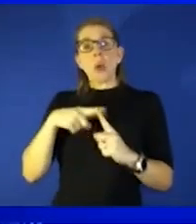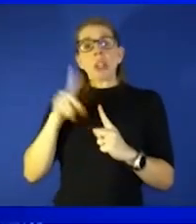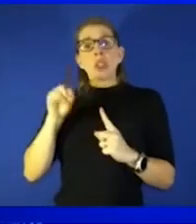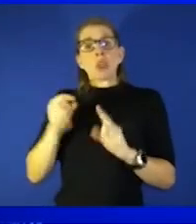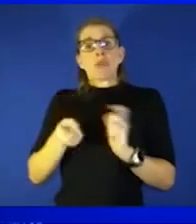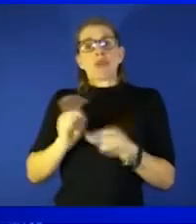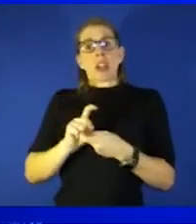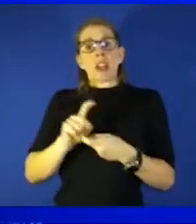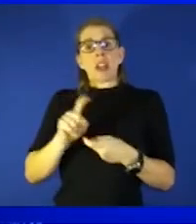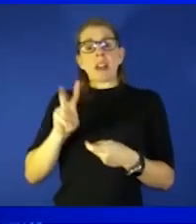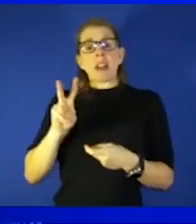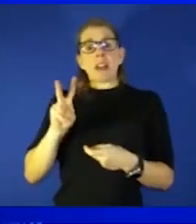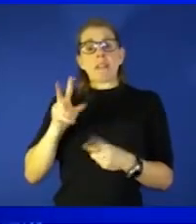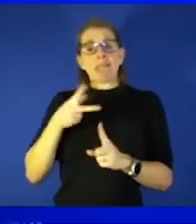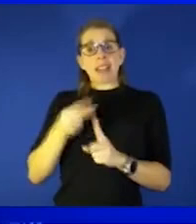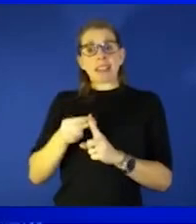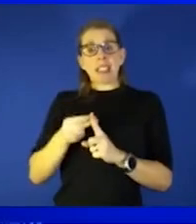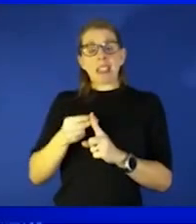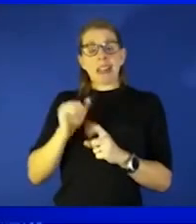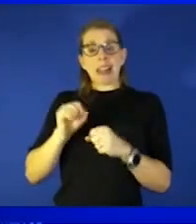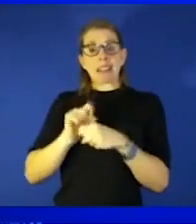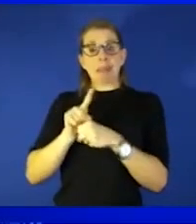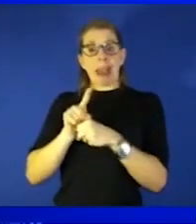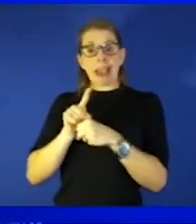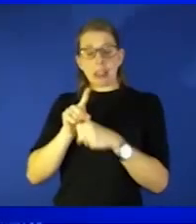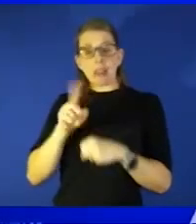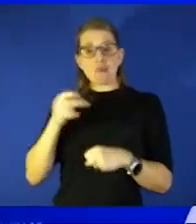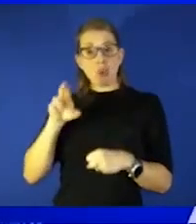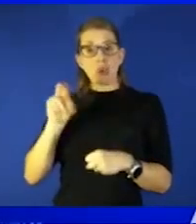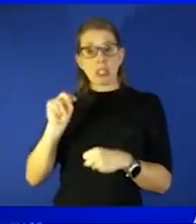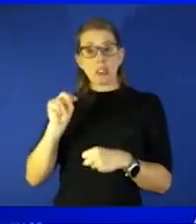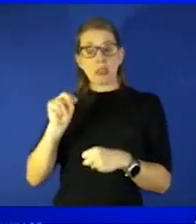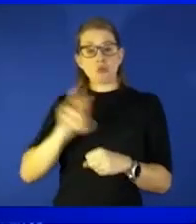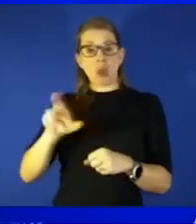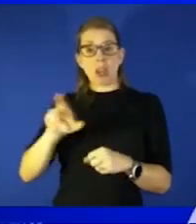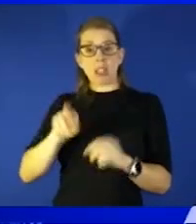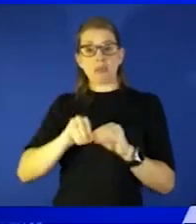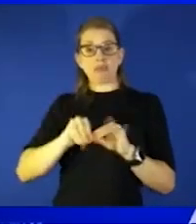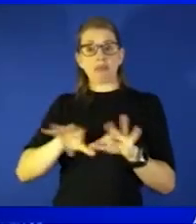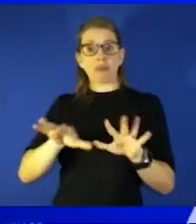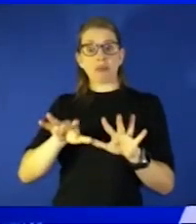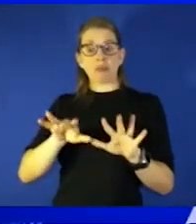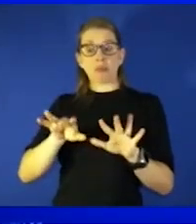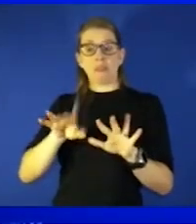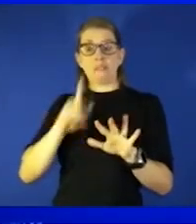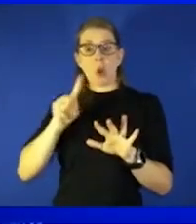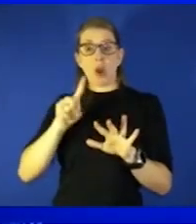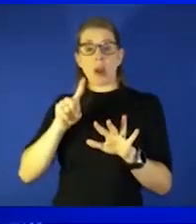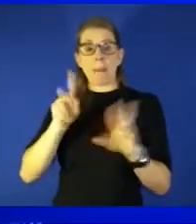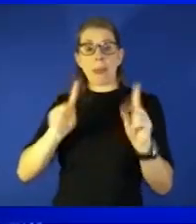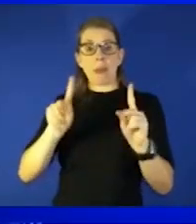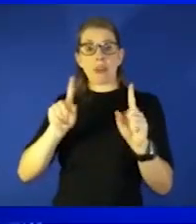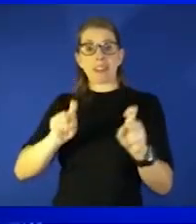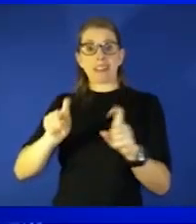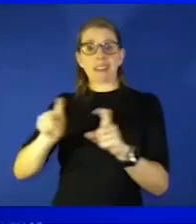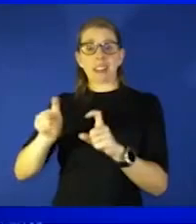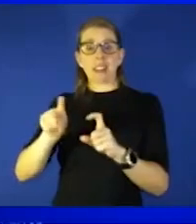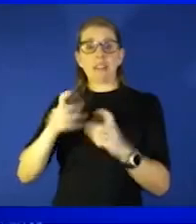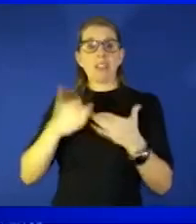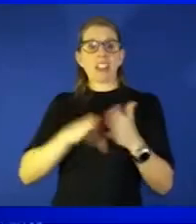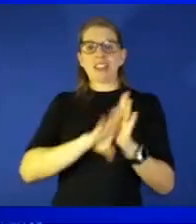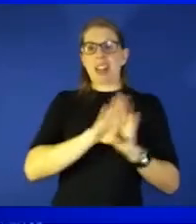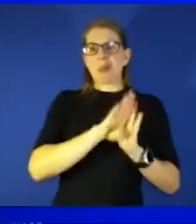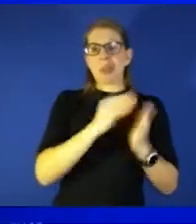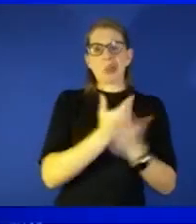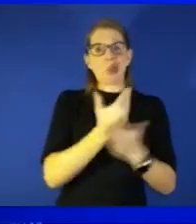spike protein by the time it's probably ready to roll out to any subjects you've already developed a new variant yeah i think that's